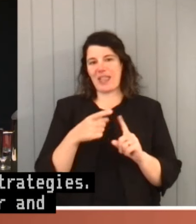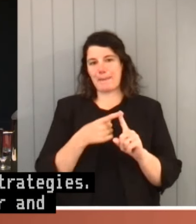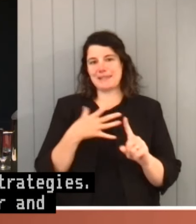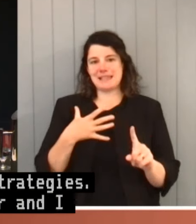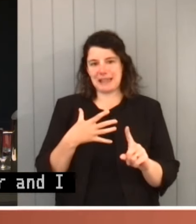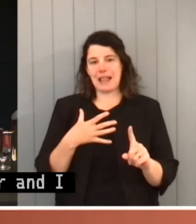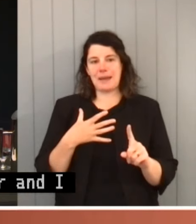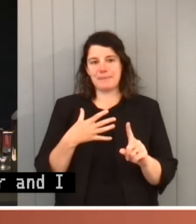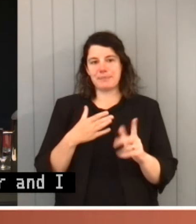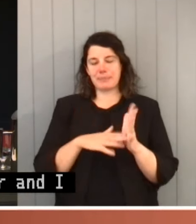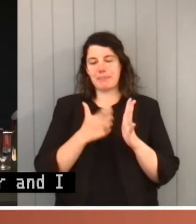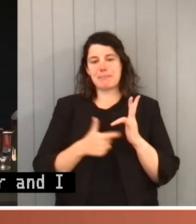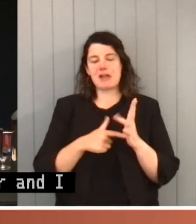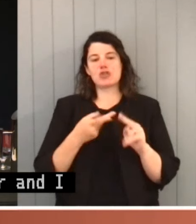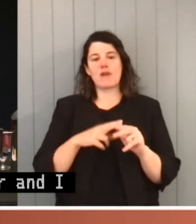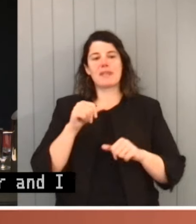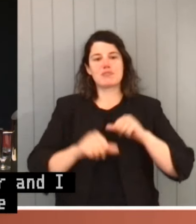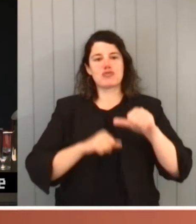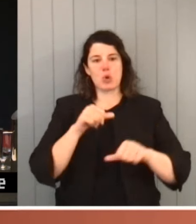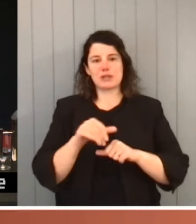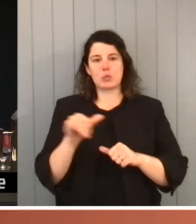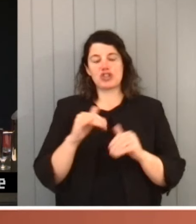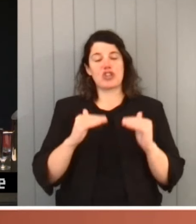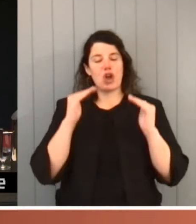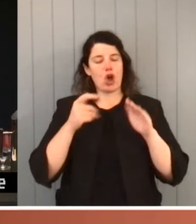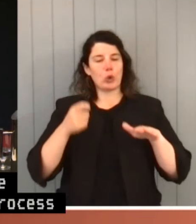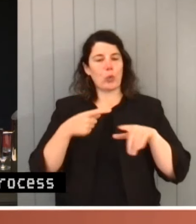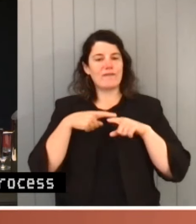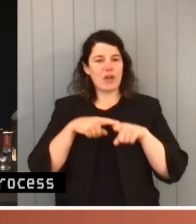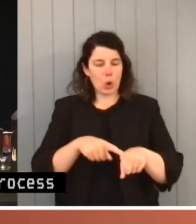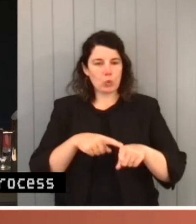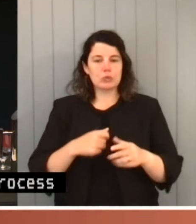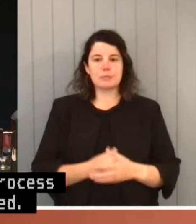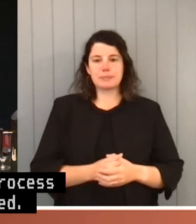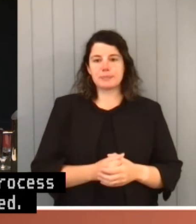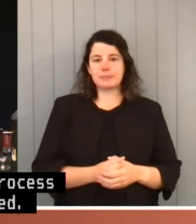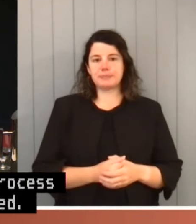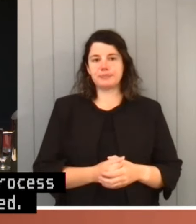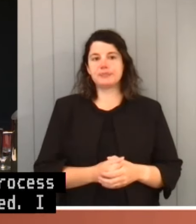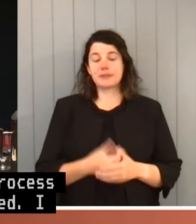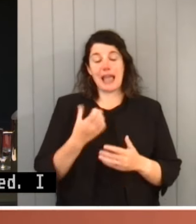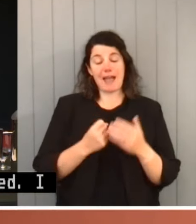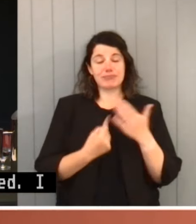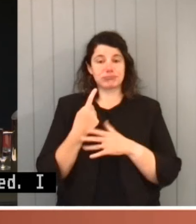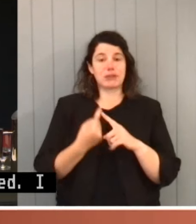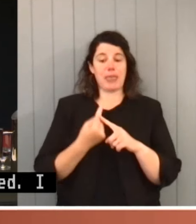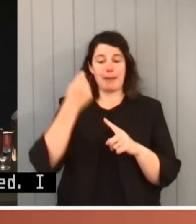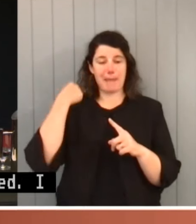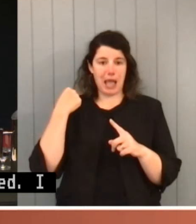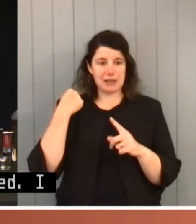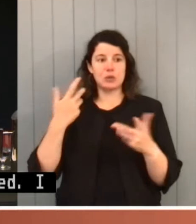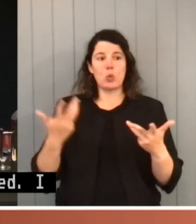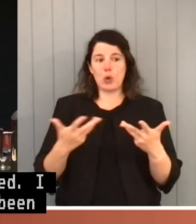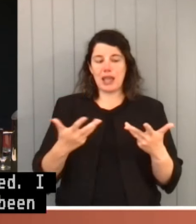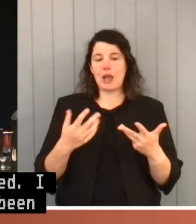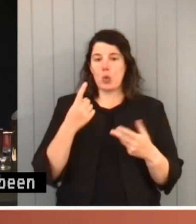merits of the process which the High Court adopted. I would say that there have been precedents in the past where for example one